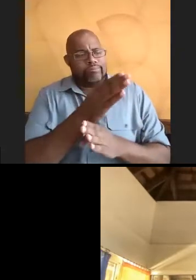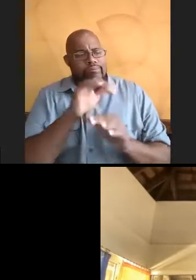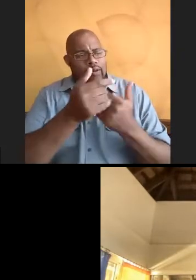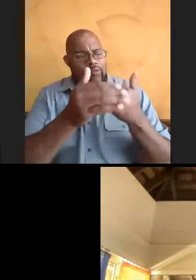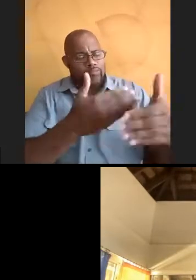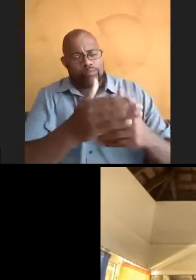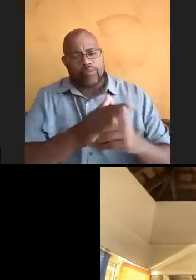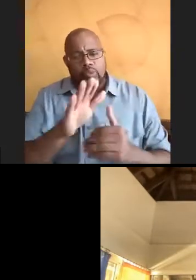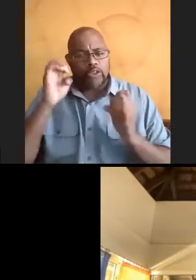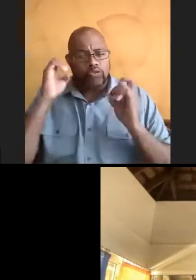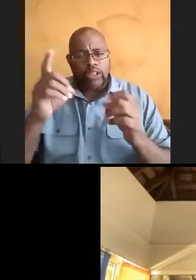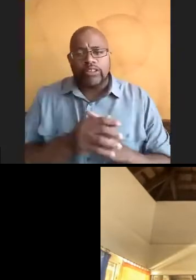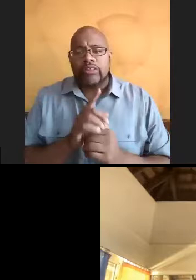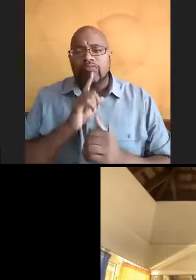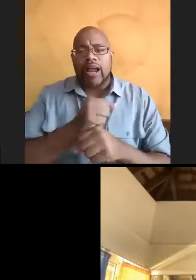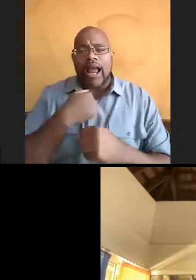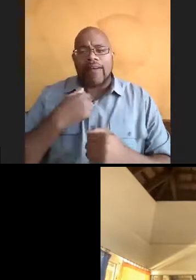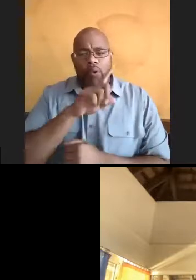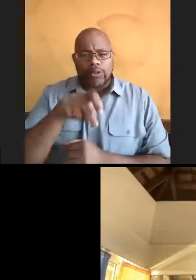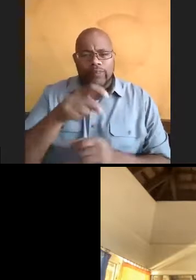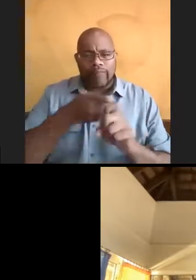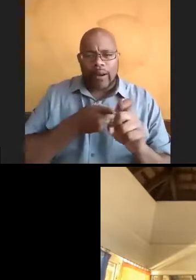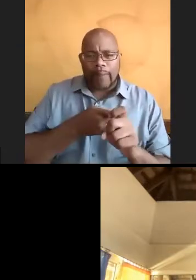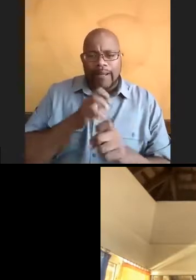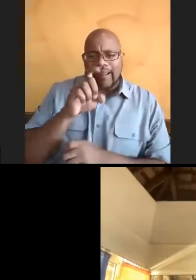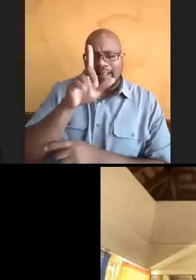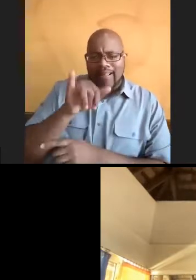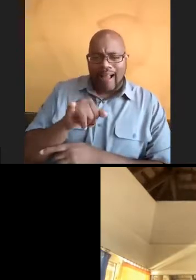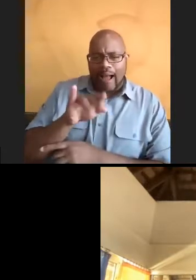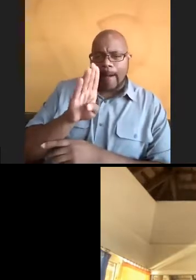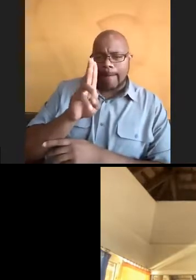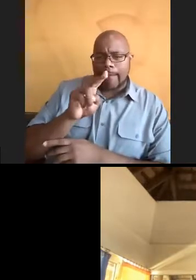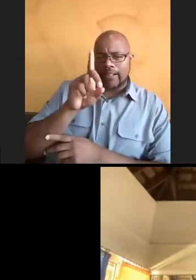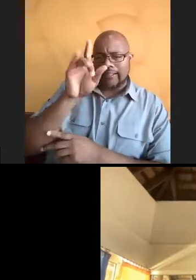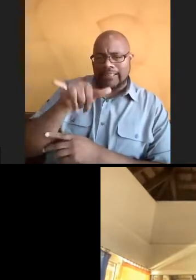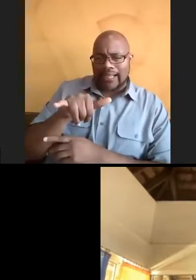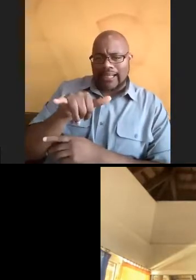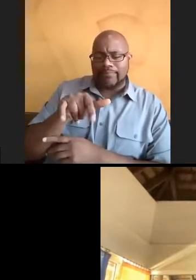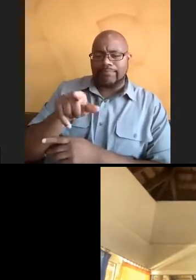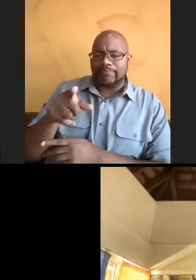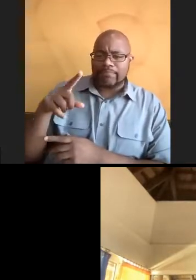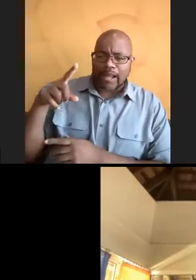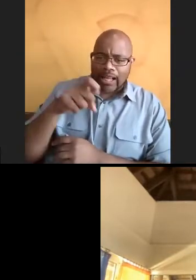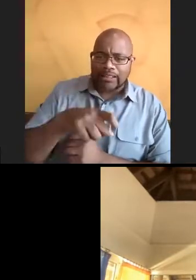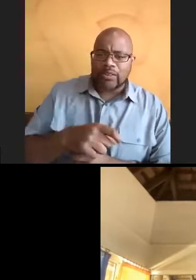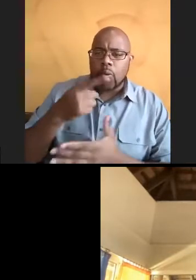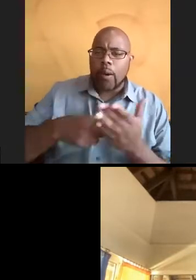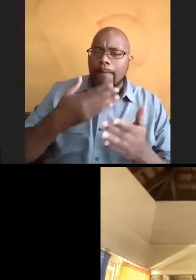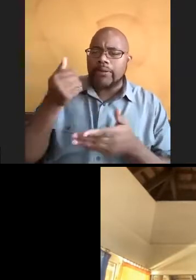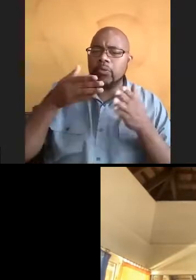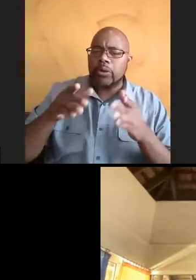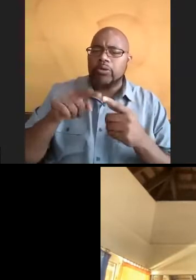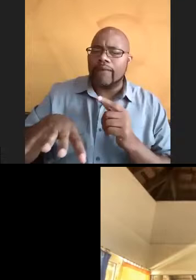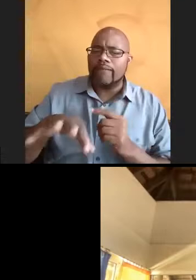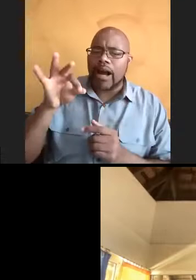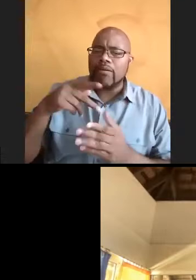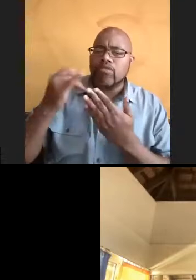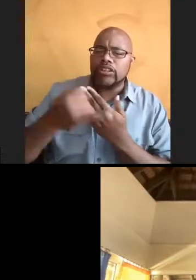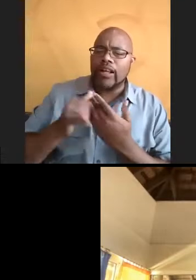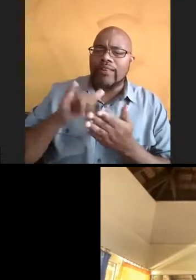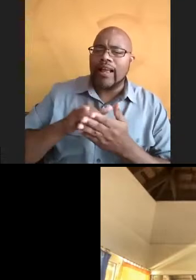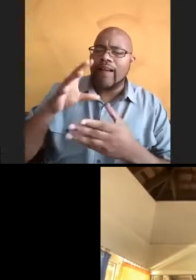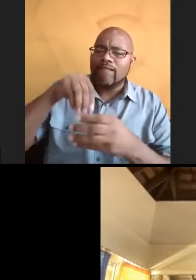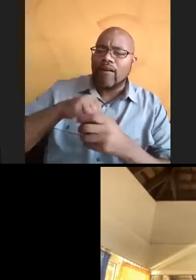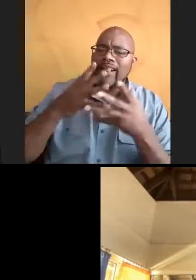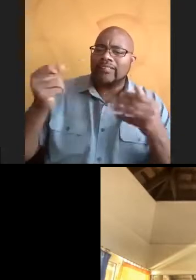And we actually have a question from Eli Bundy. They ask, what's the best way to find projects that involve